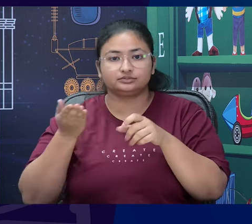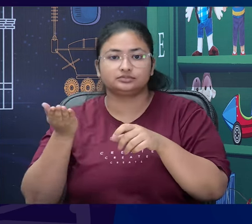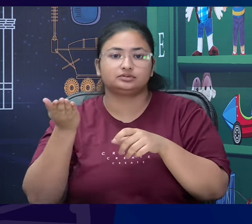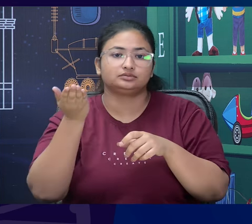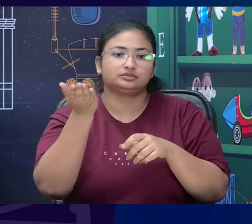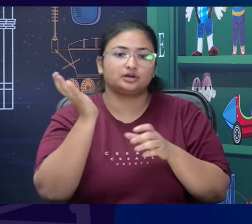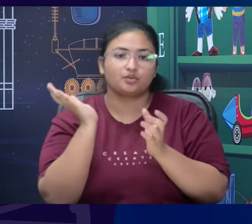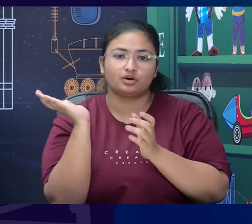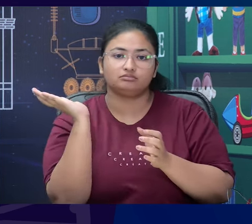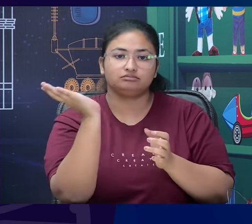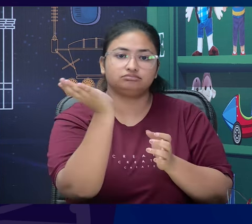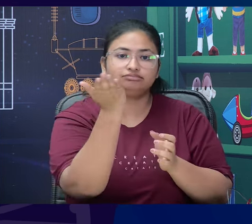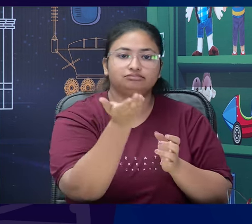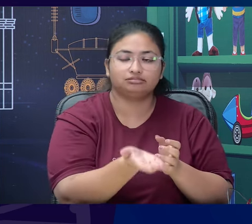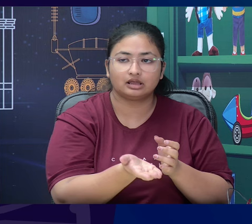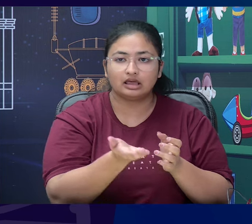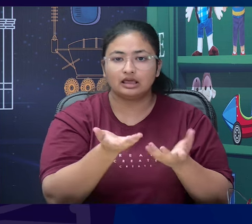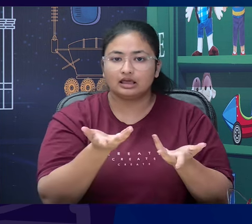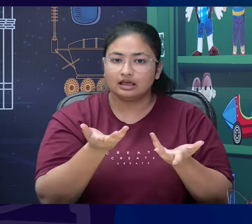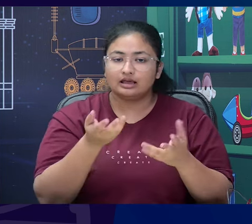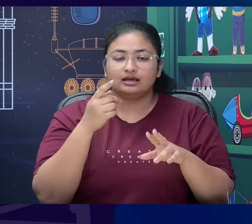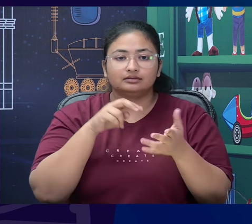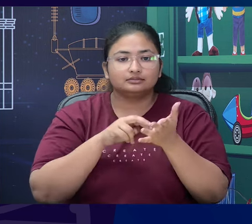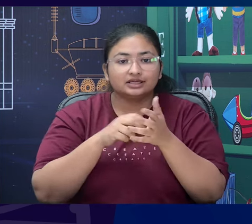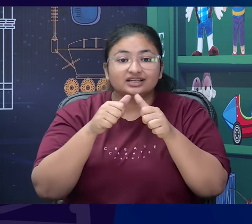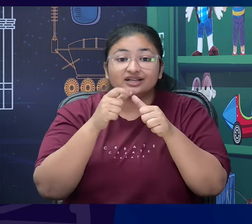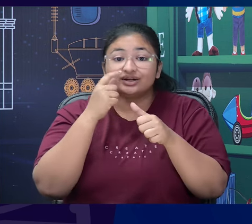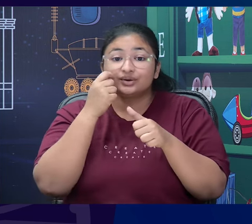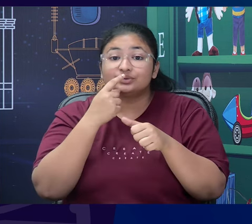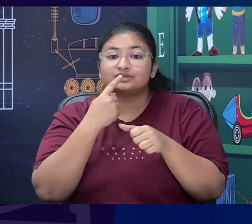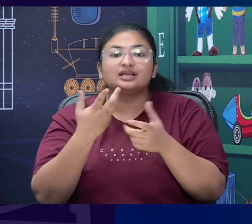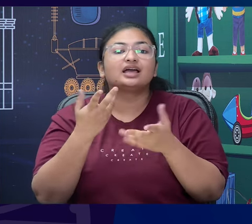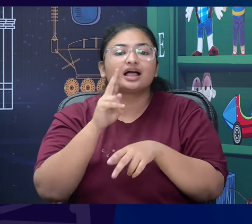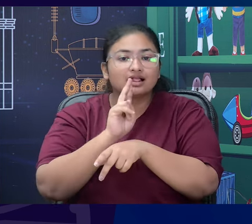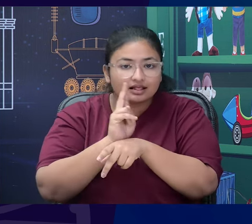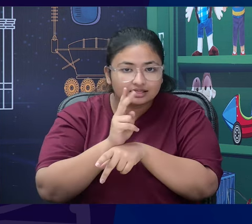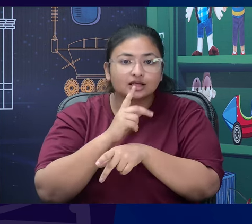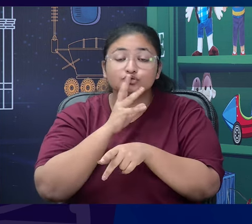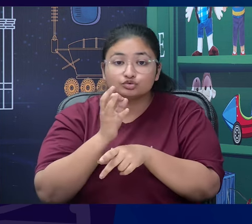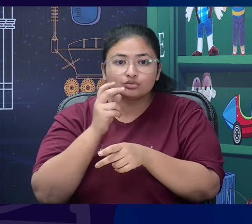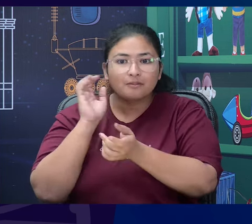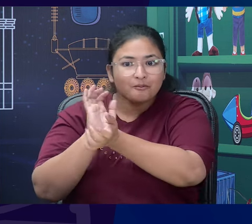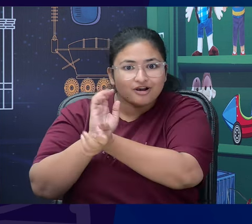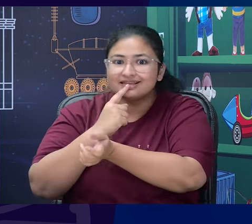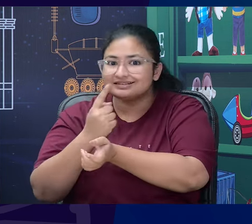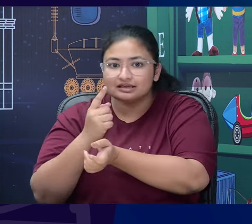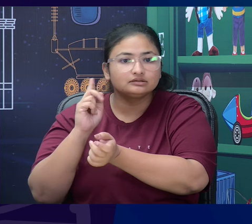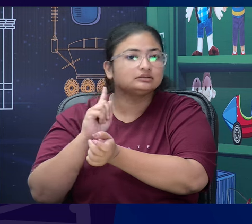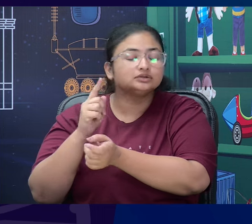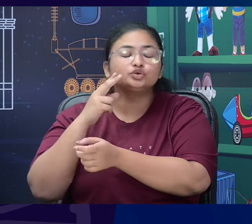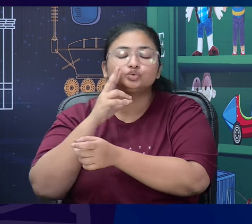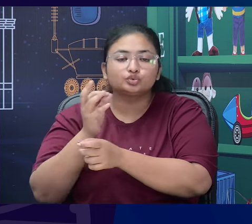said there is police waiting outside which is knocking to enter it was not the police it was actually just a waiter